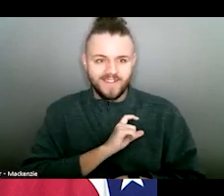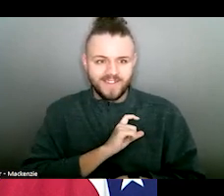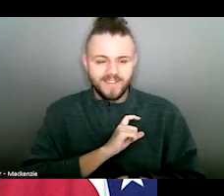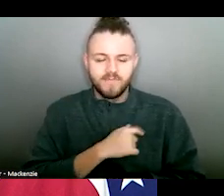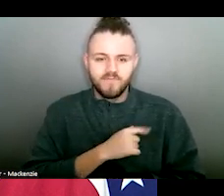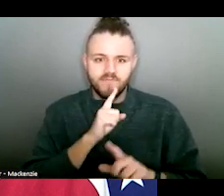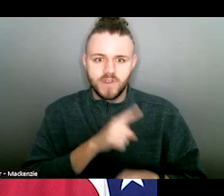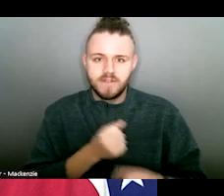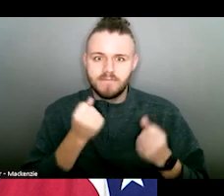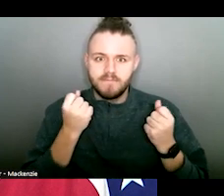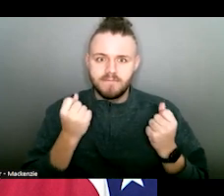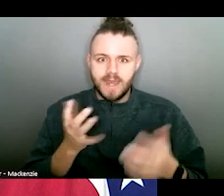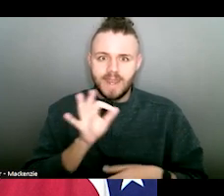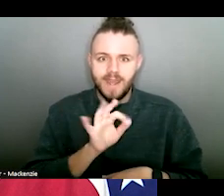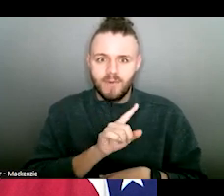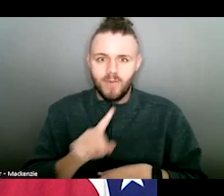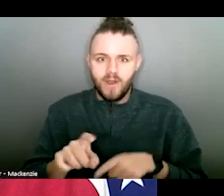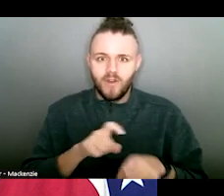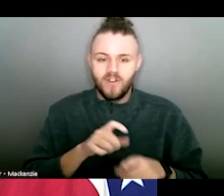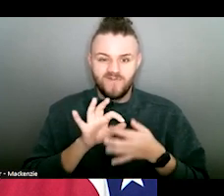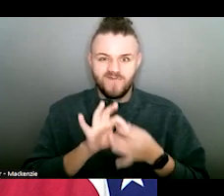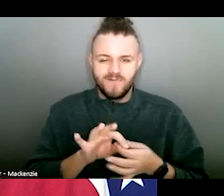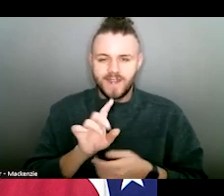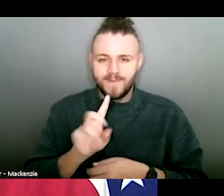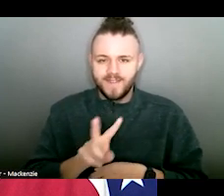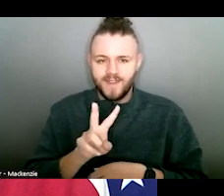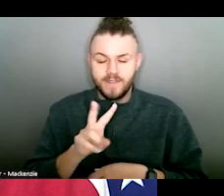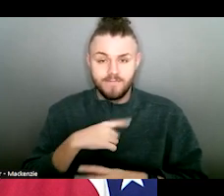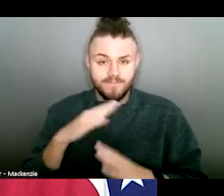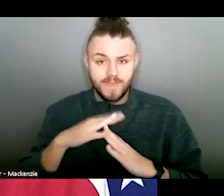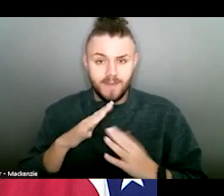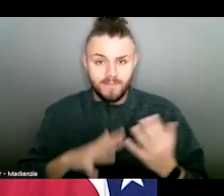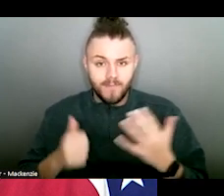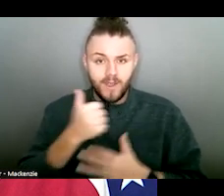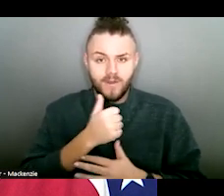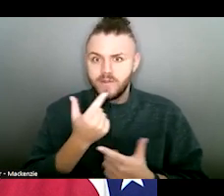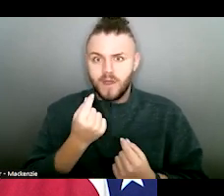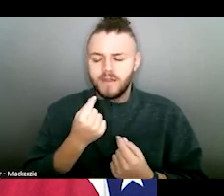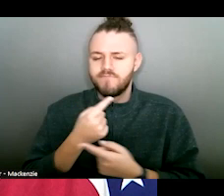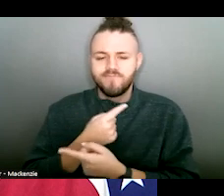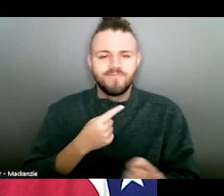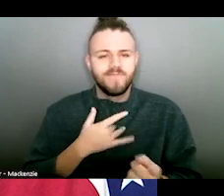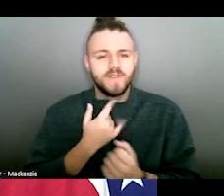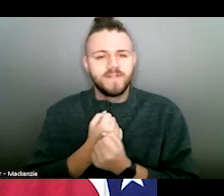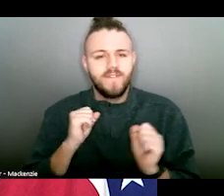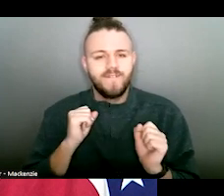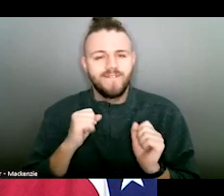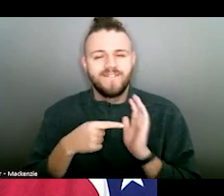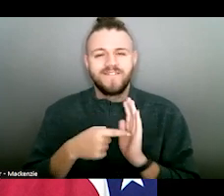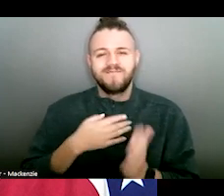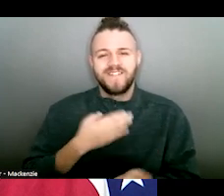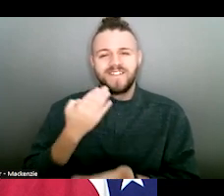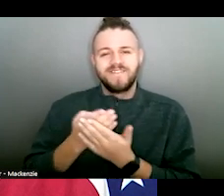Cincinnati police officer, I responded to many 911 calls for domestic violence. One of my top priorities is keeping people safe,